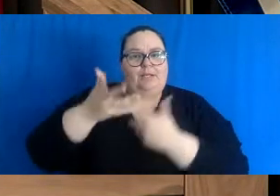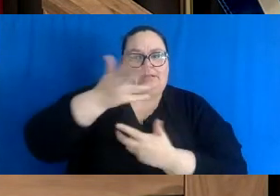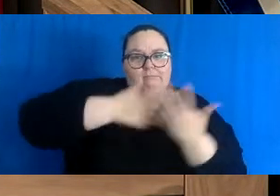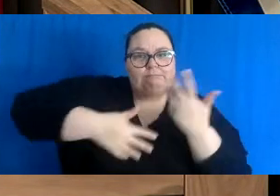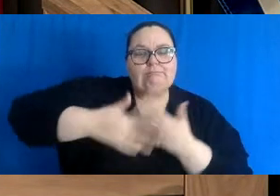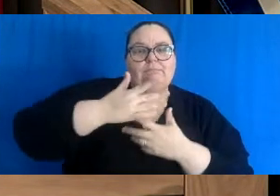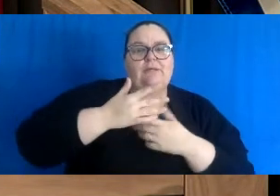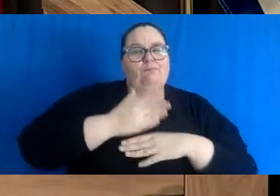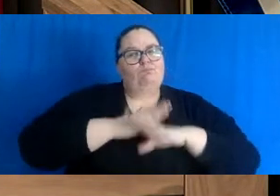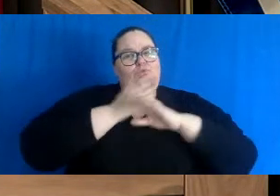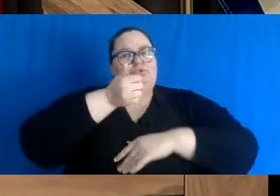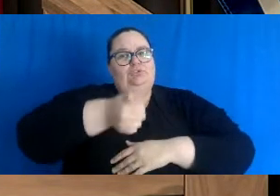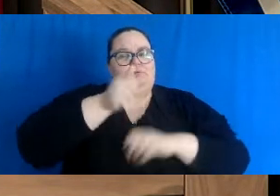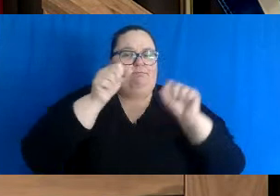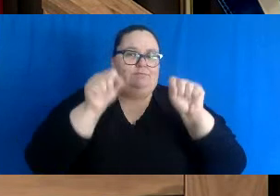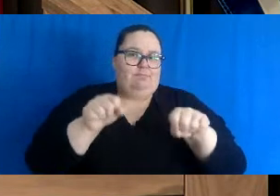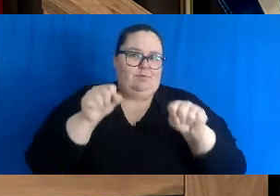possible.